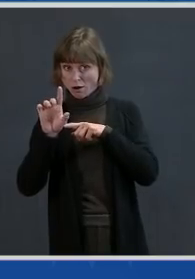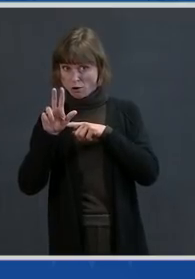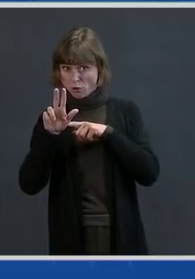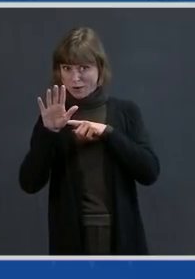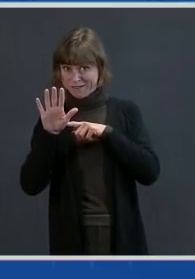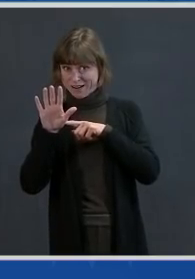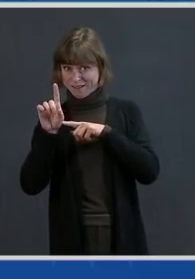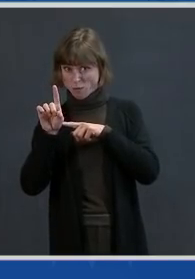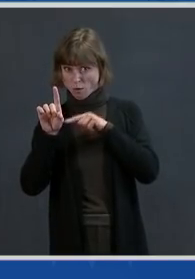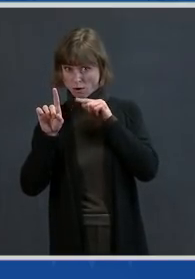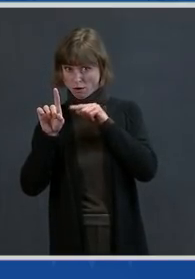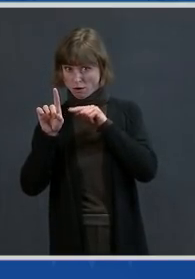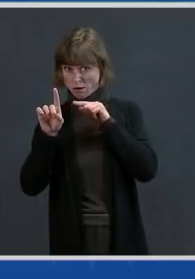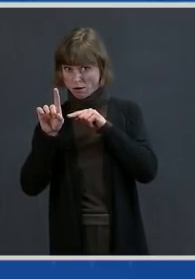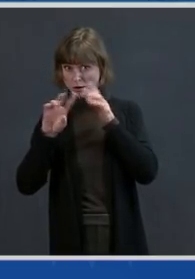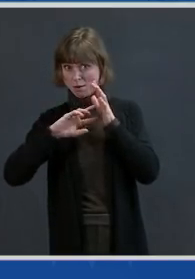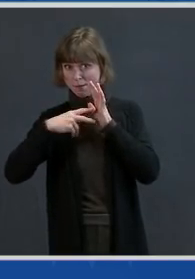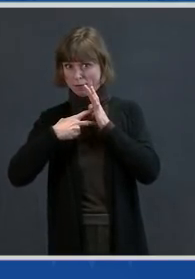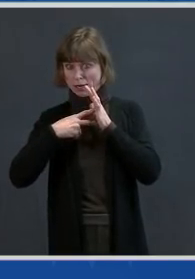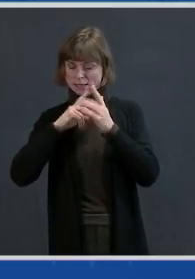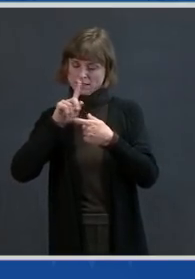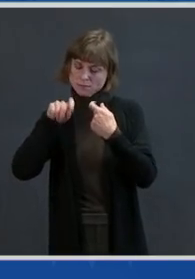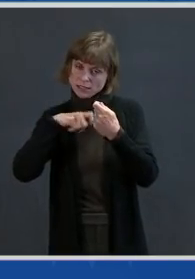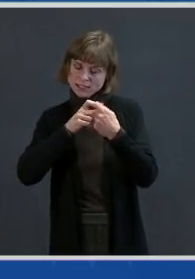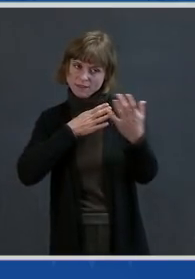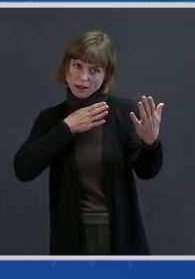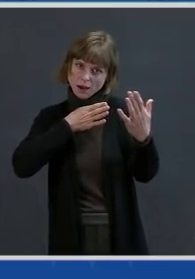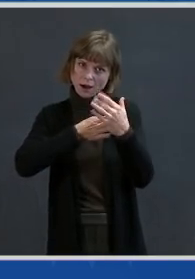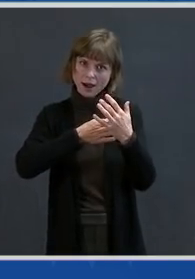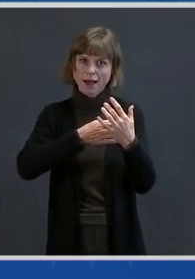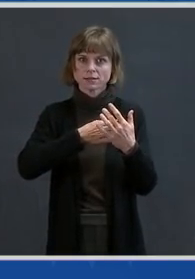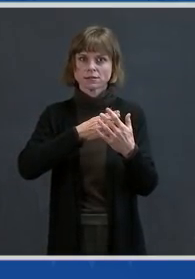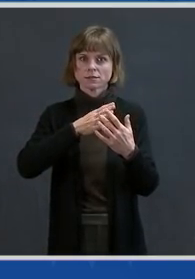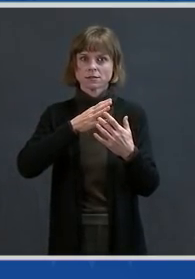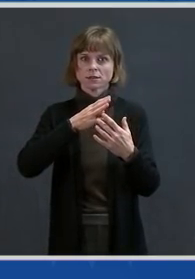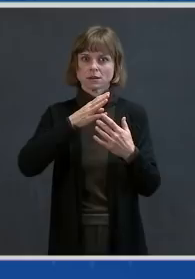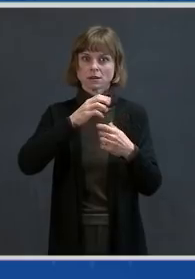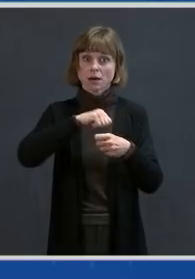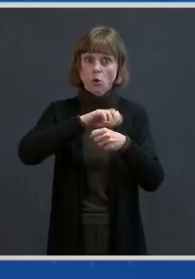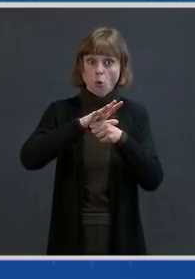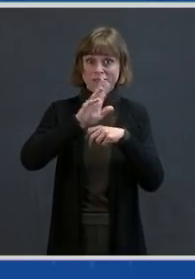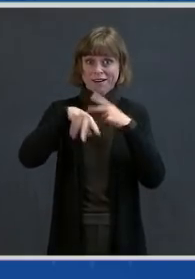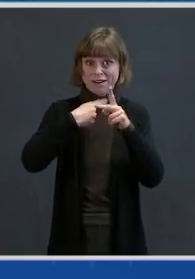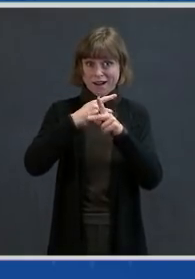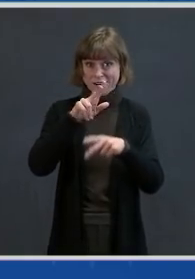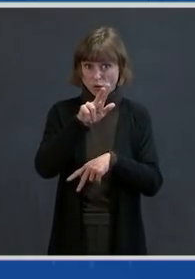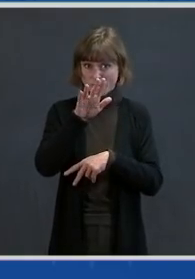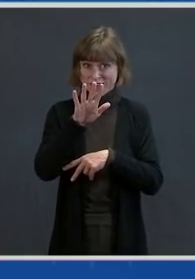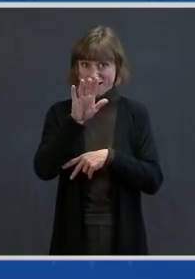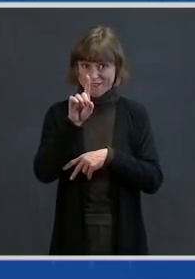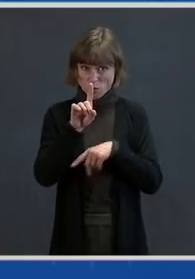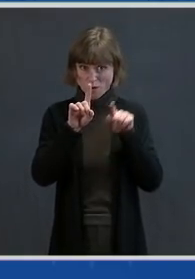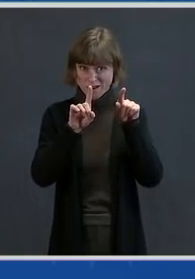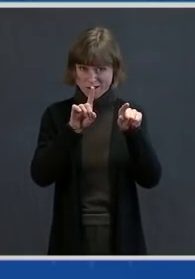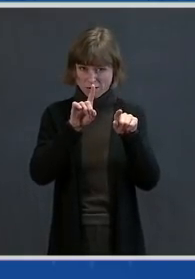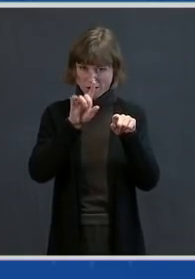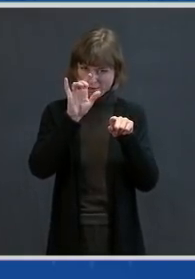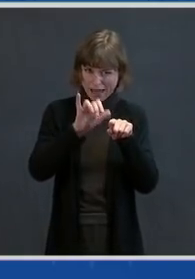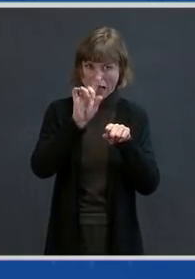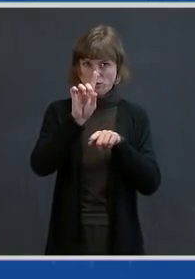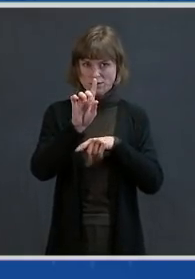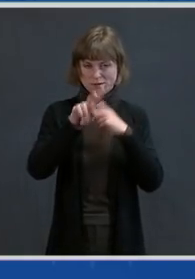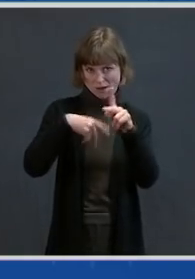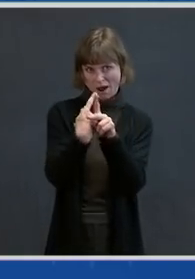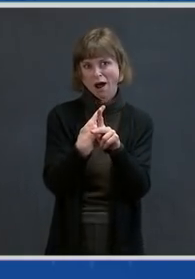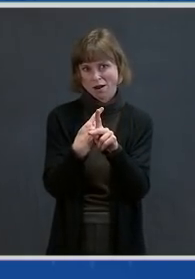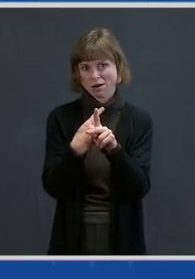specifically, the variant, which is the 351, which was first identified in South Africa. And